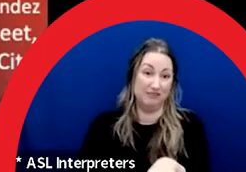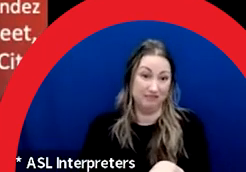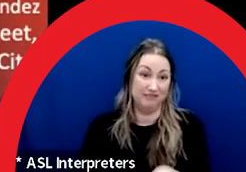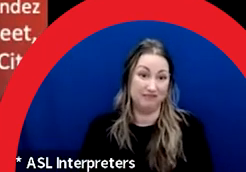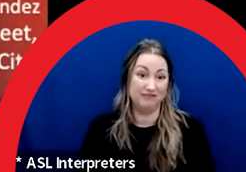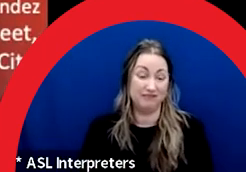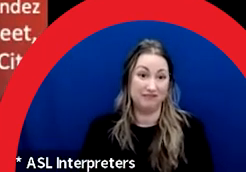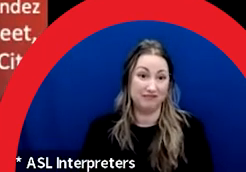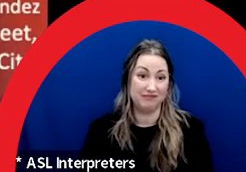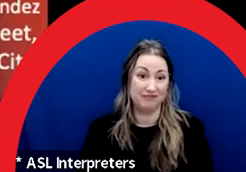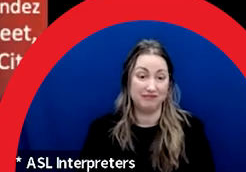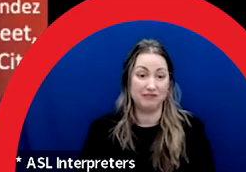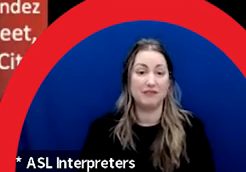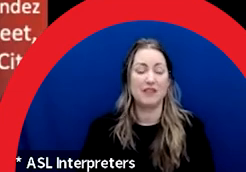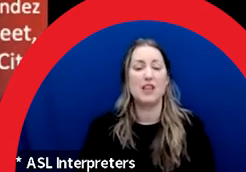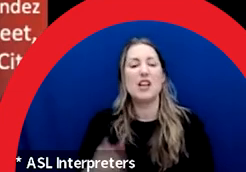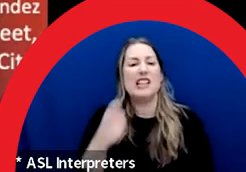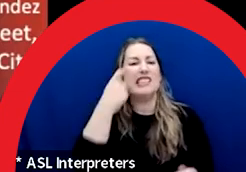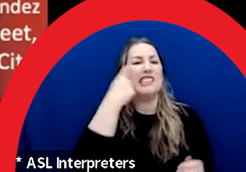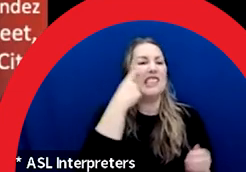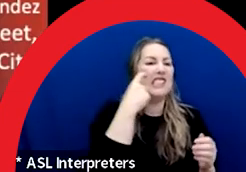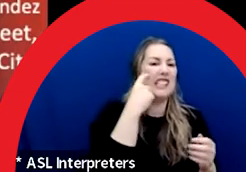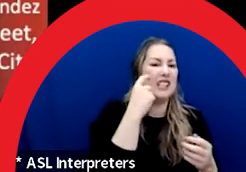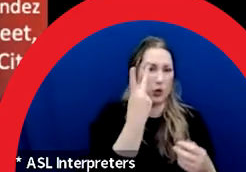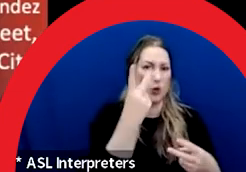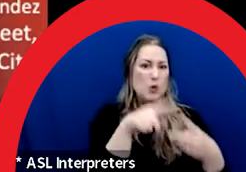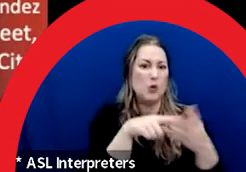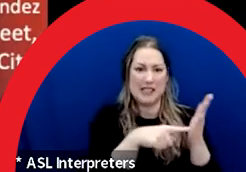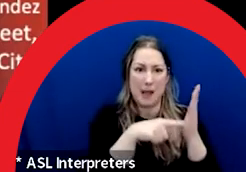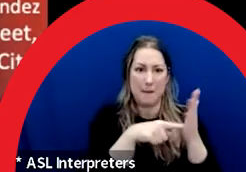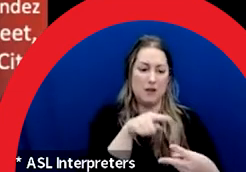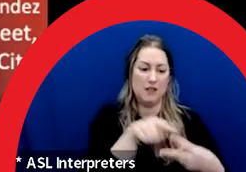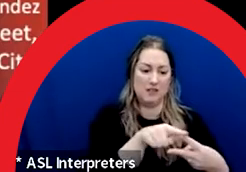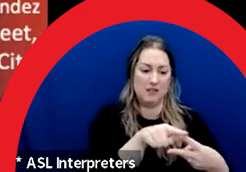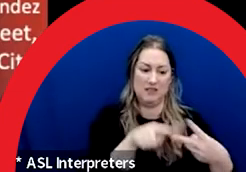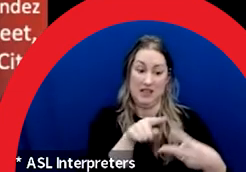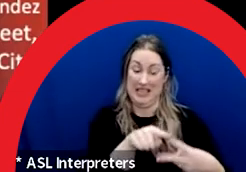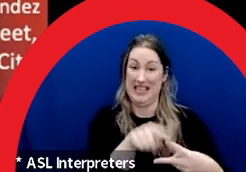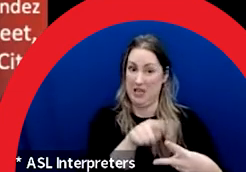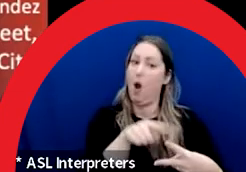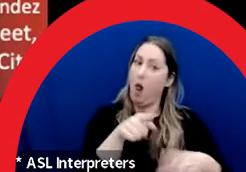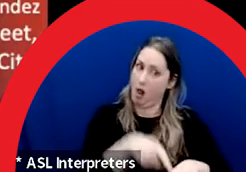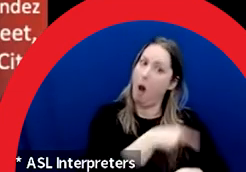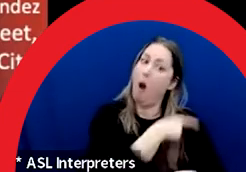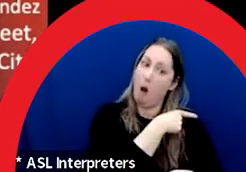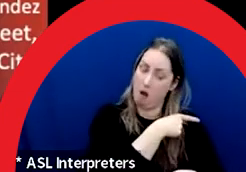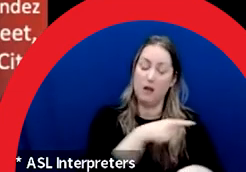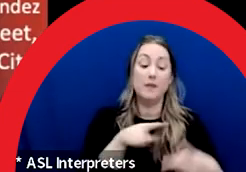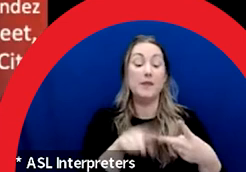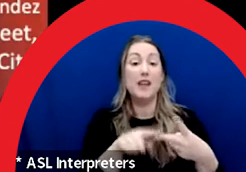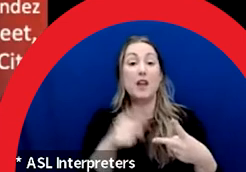Compared to the previous example which took weeks, this installation happened only over three and a half days,